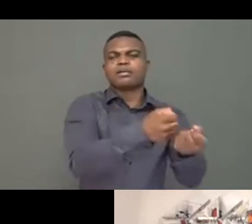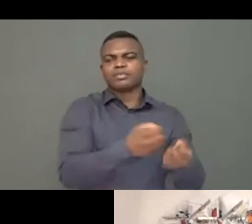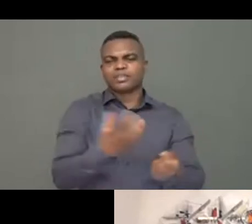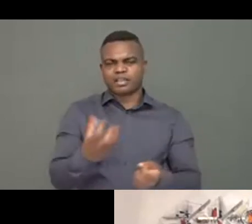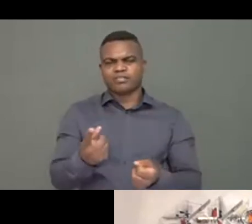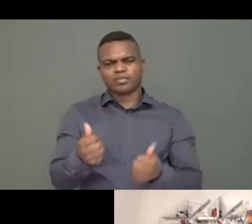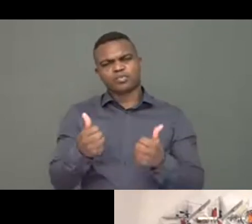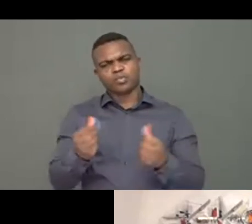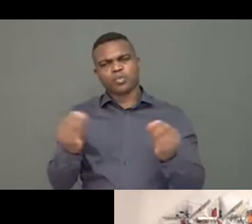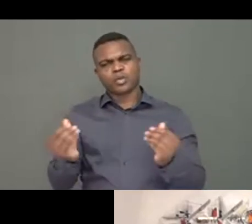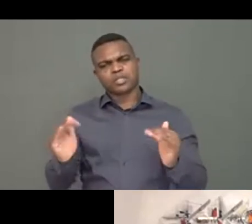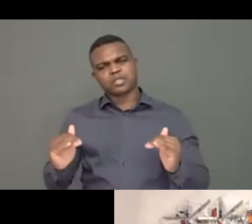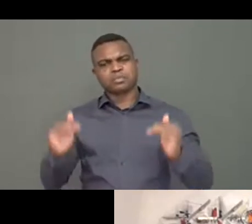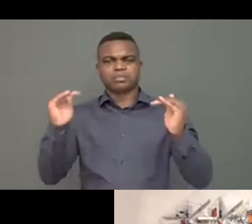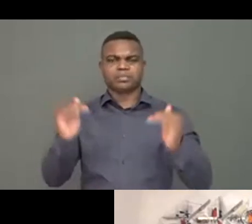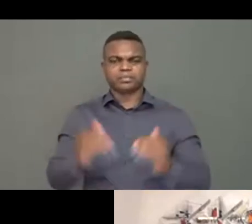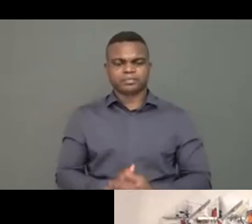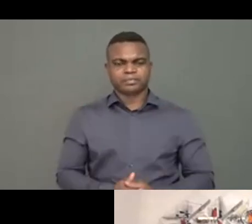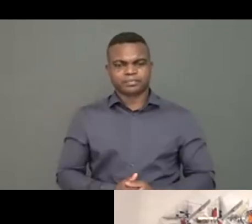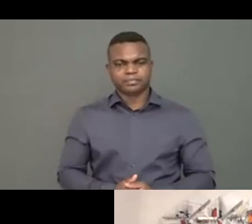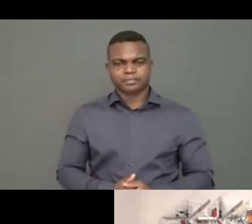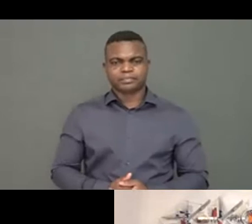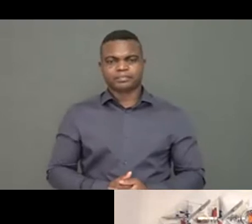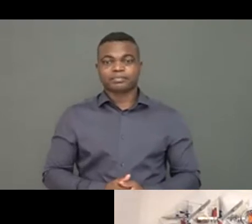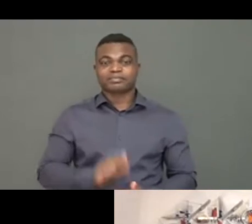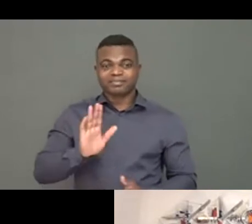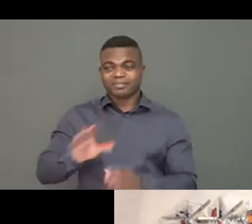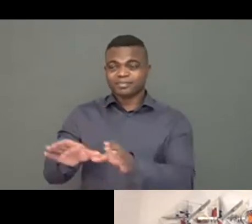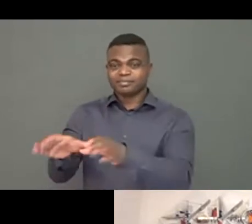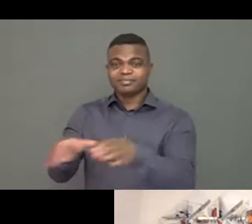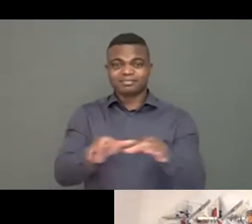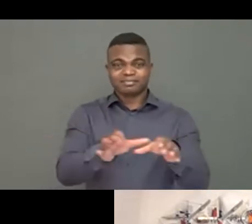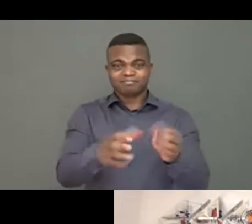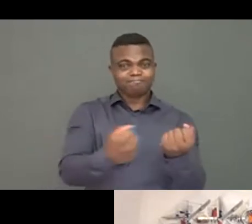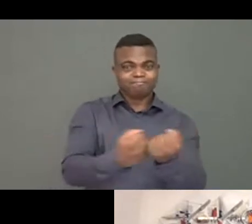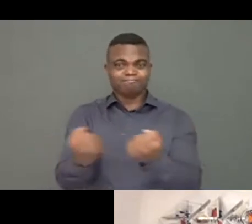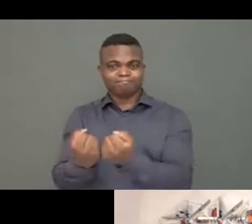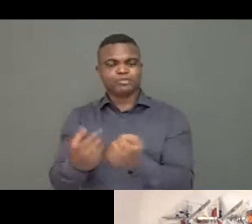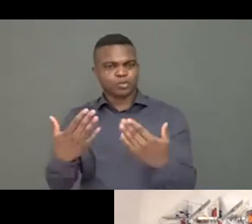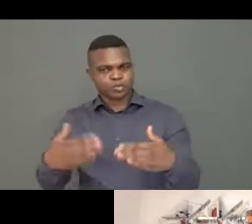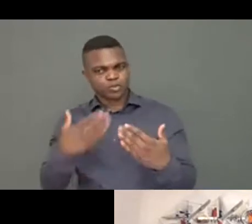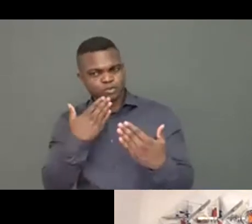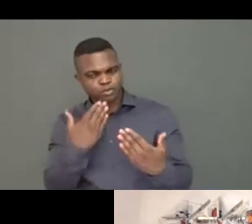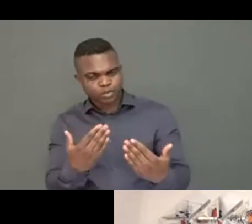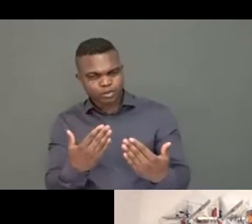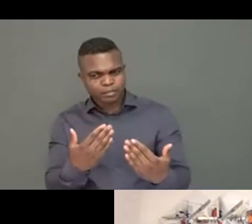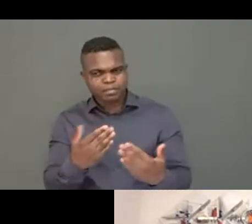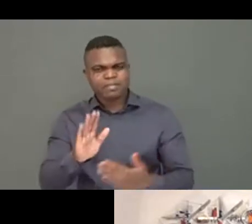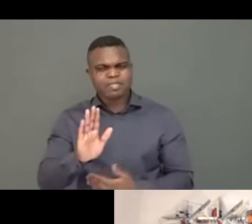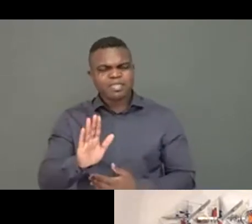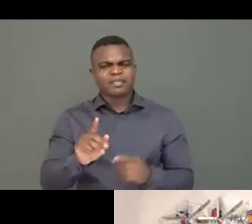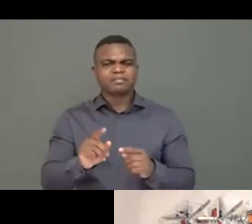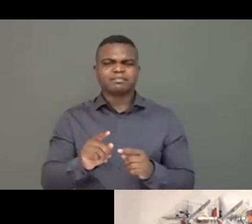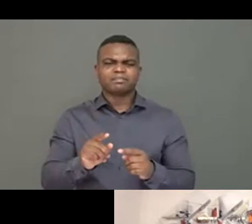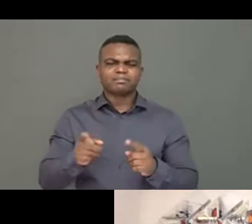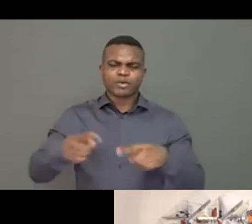pushing on because of the time and the disability reference group, which is an international reference group of human rights